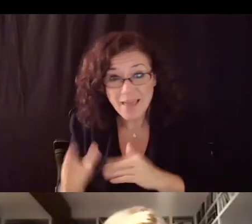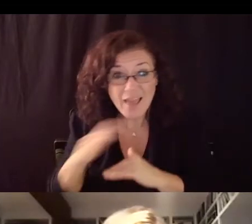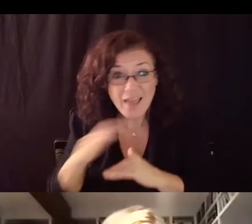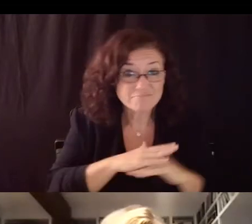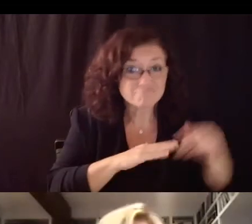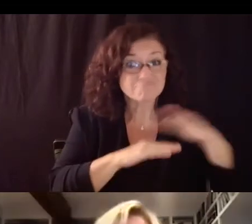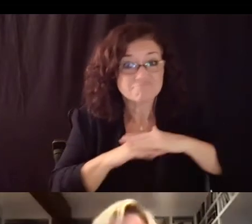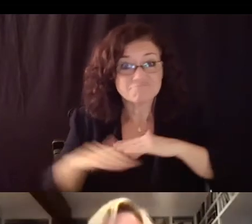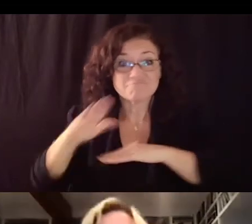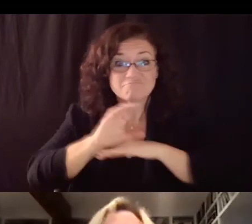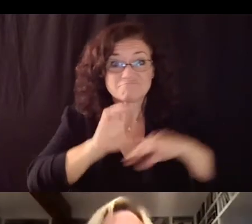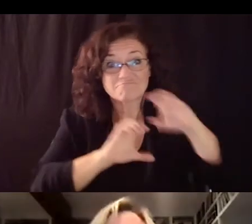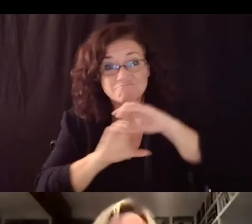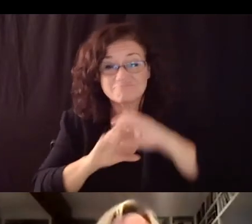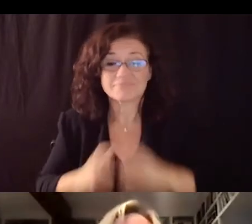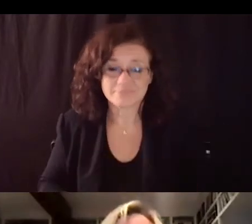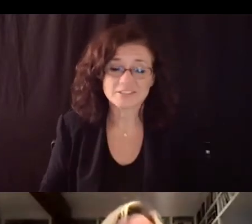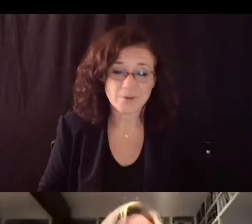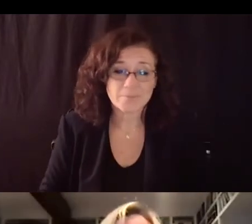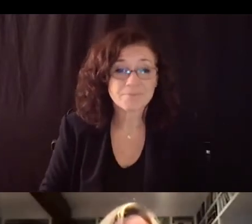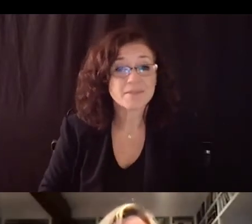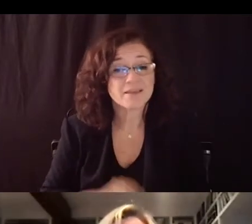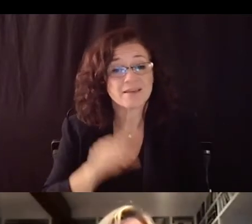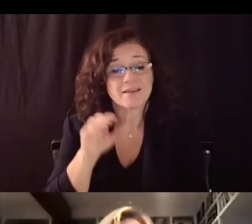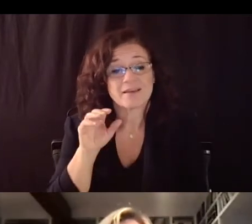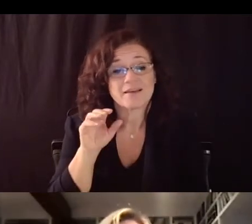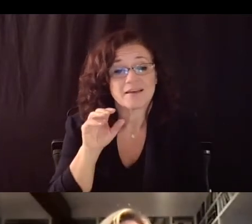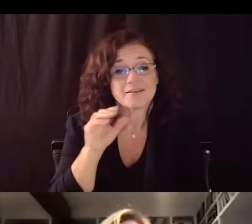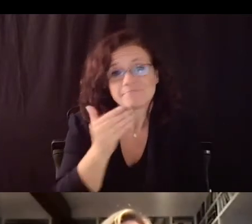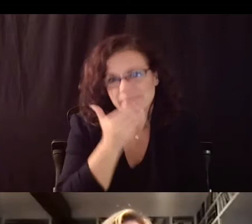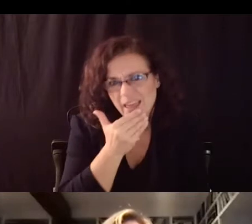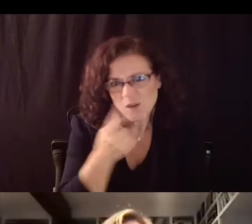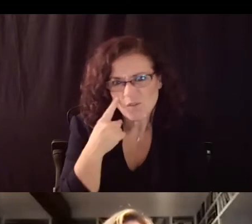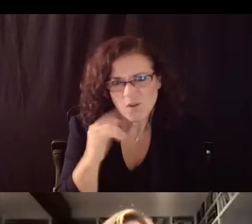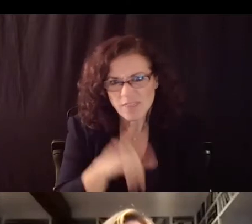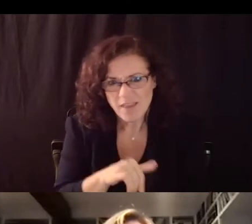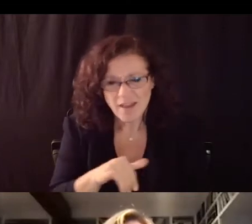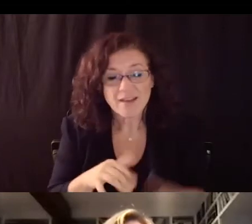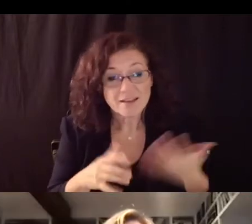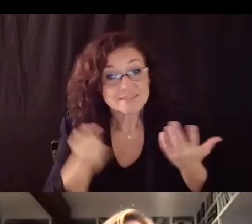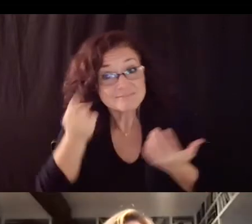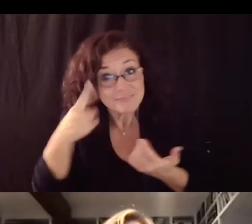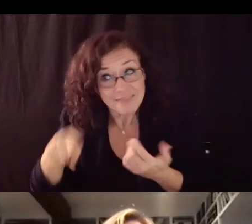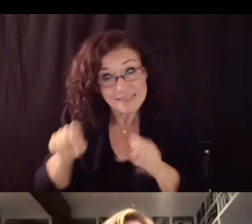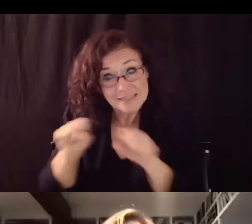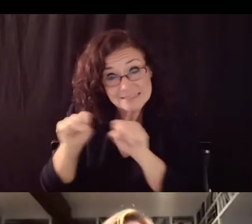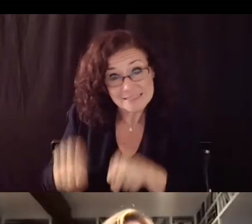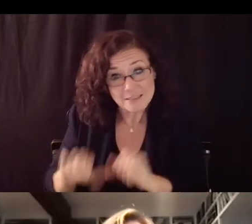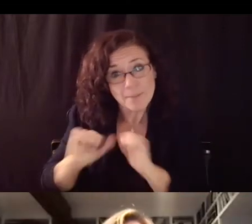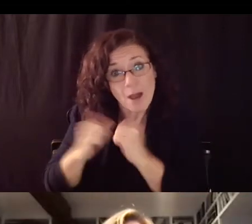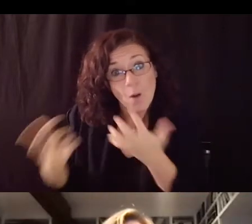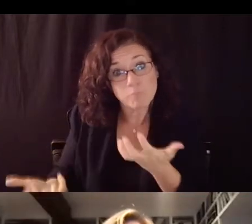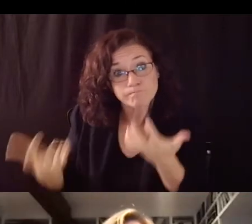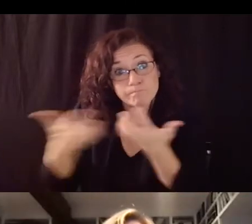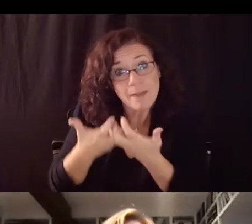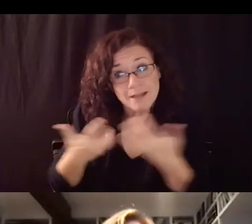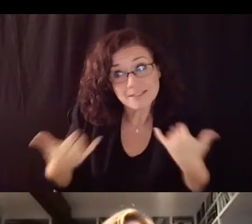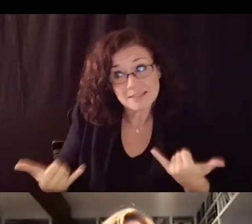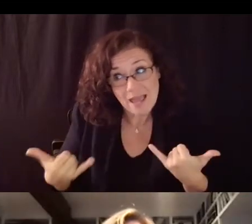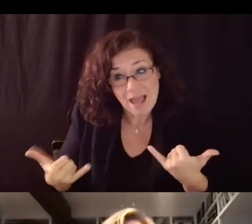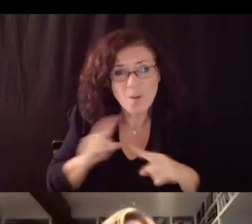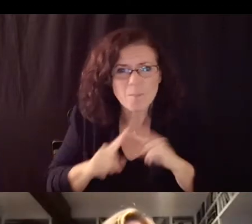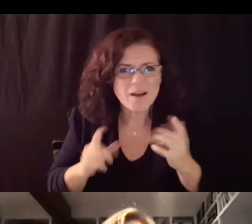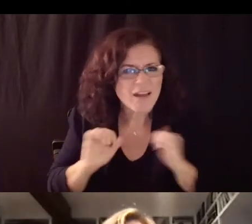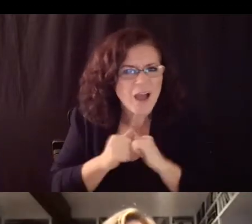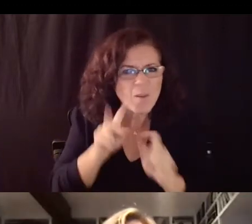yeah so thank you thank you for that because as we have our systems how does it also not only meet this moment but how does it meet the future moments with regards